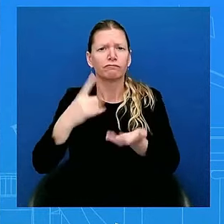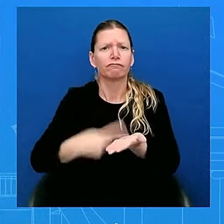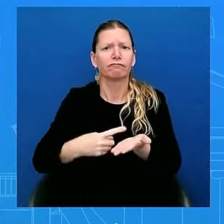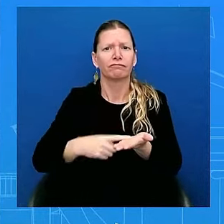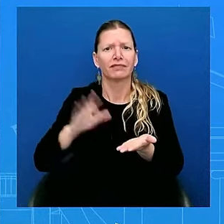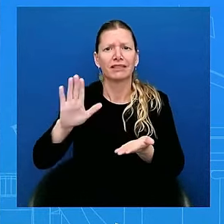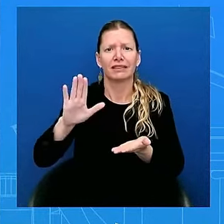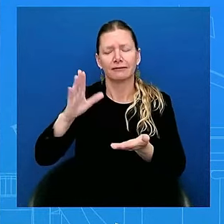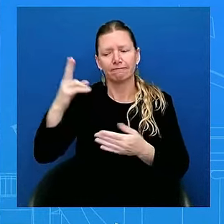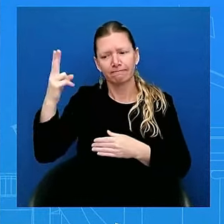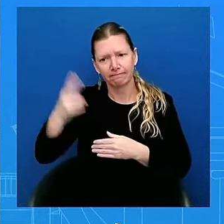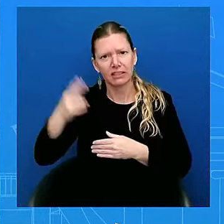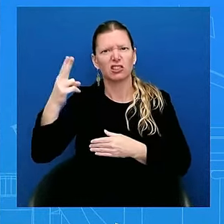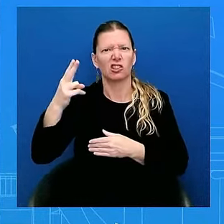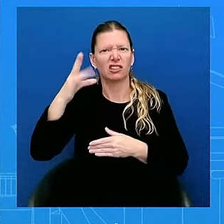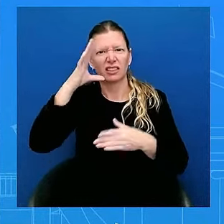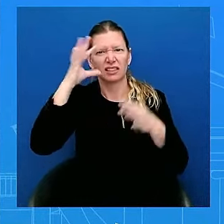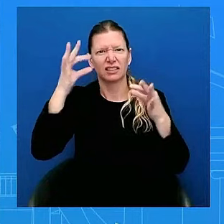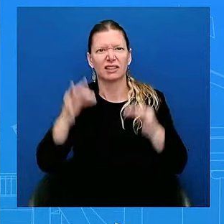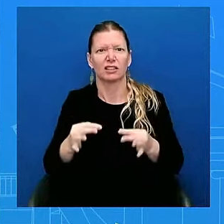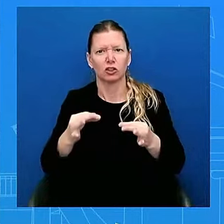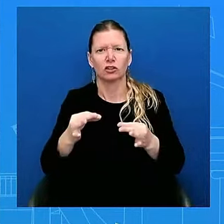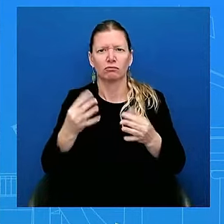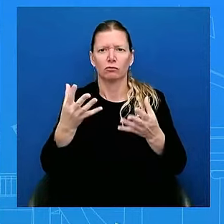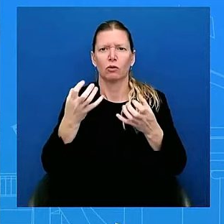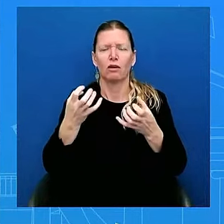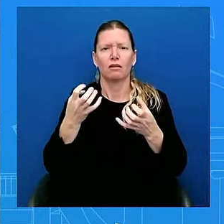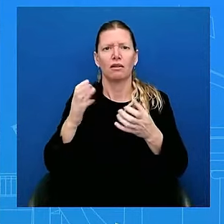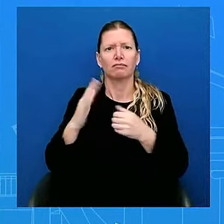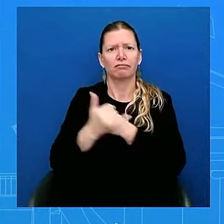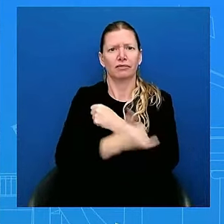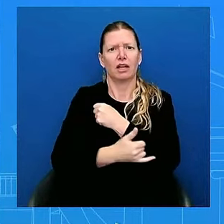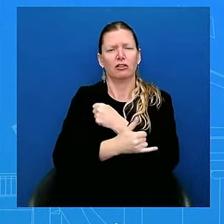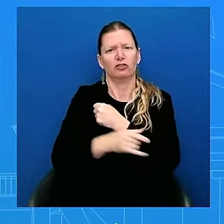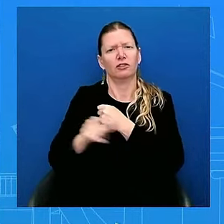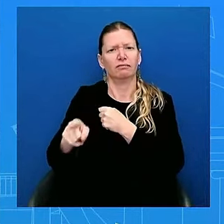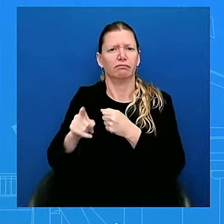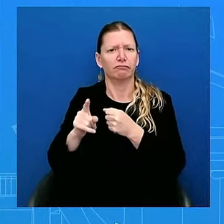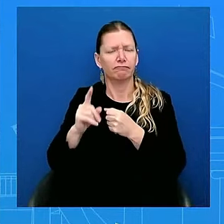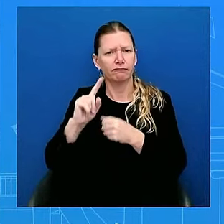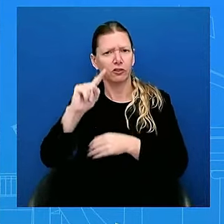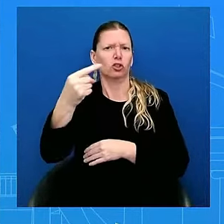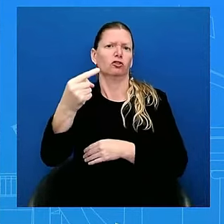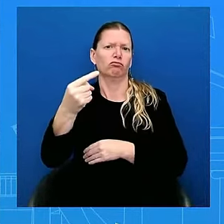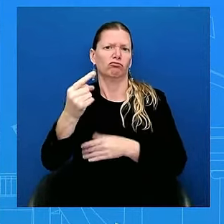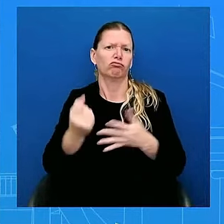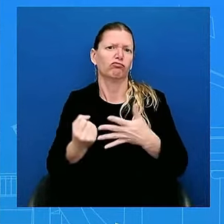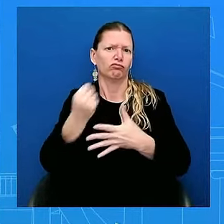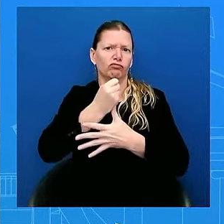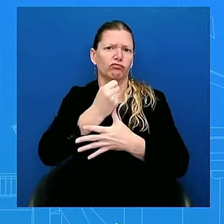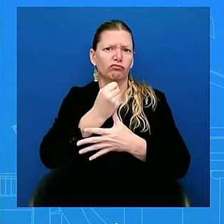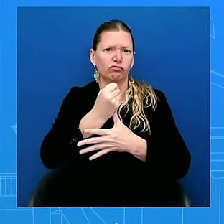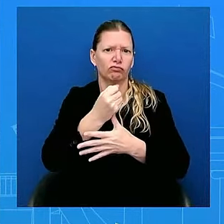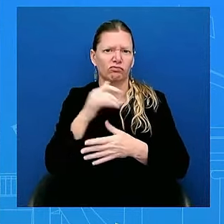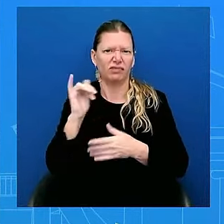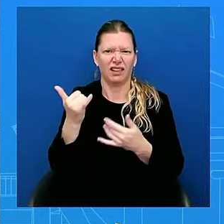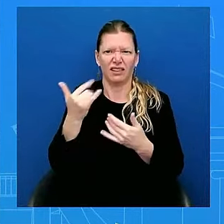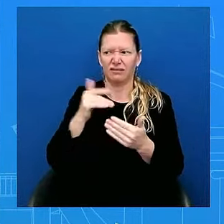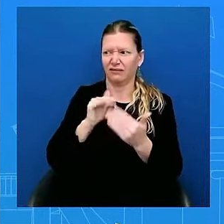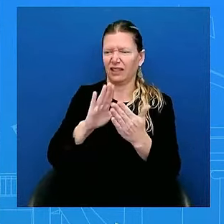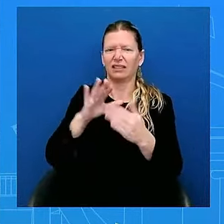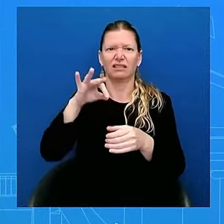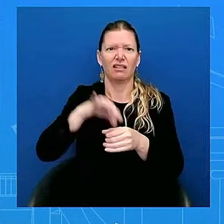a country in this moment. This is one of those rare moments in history when the decisions we make will